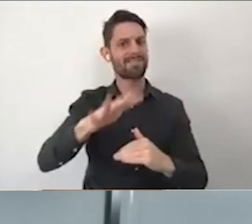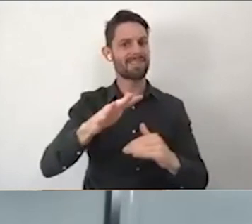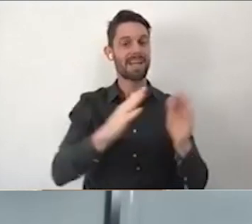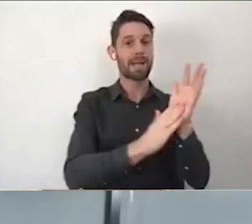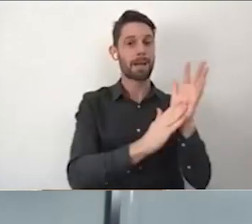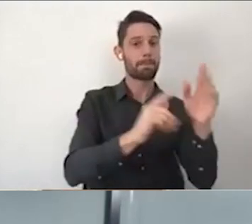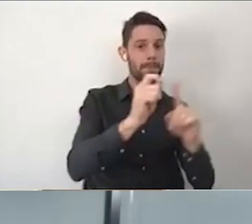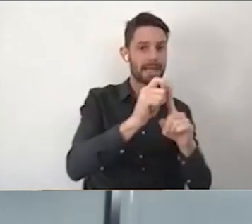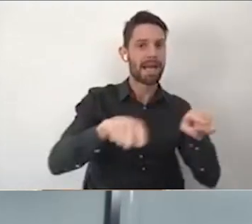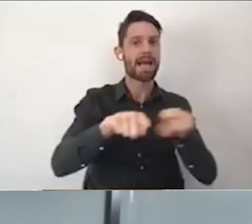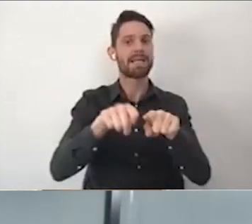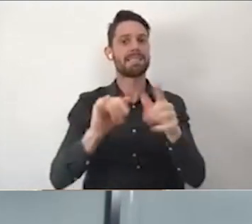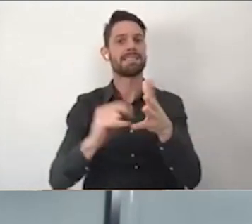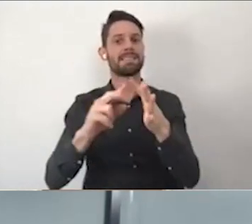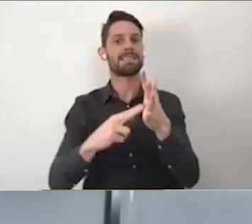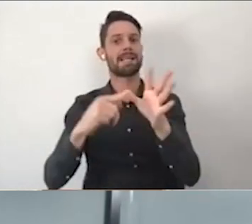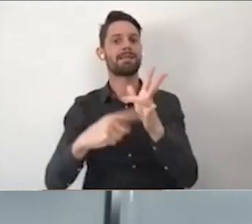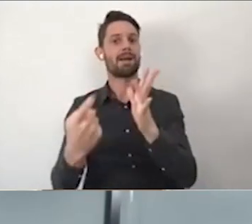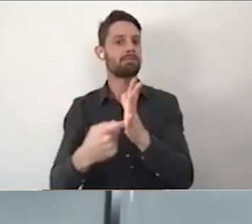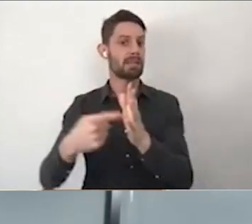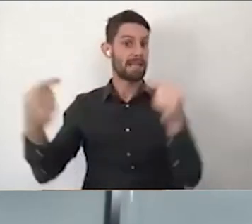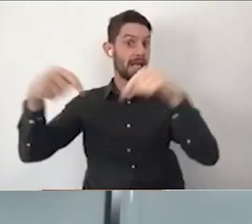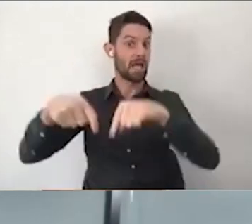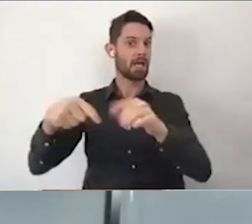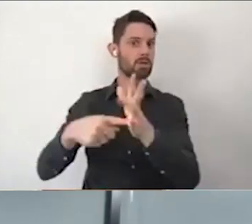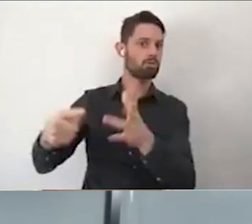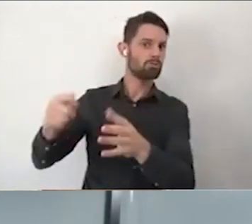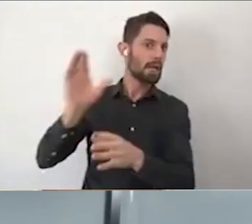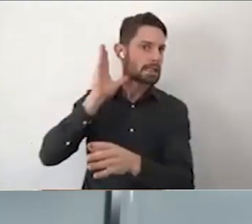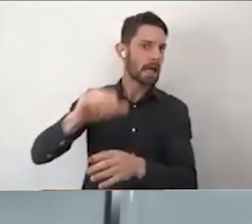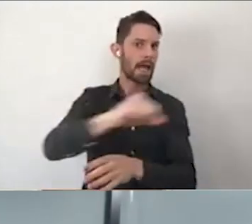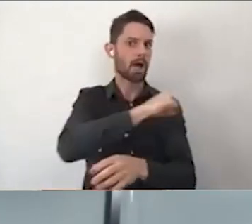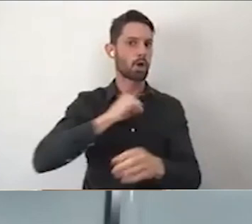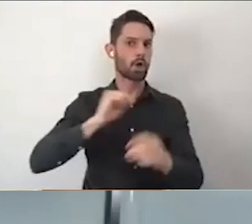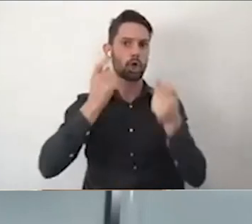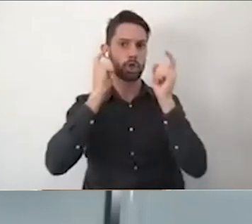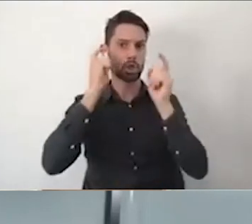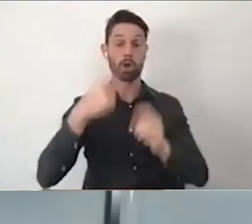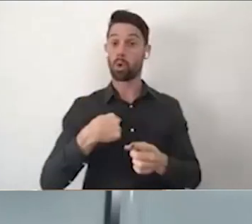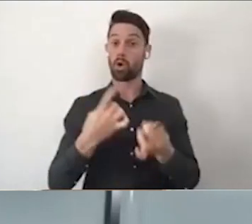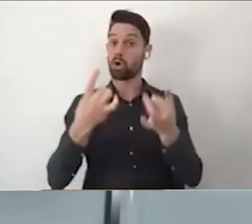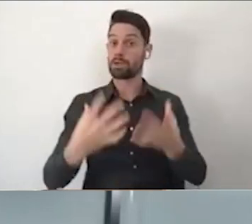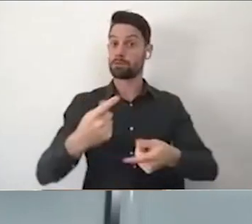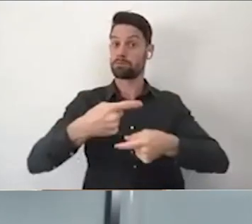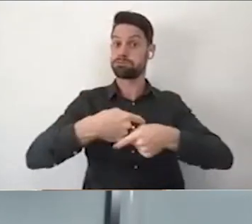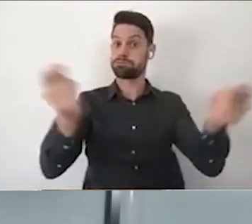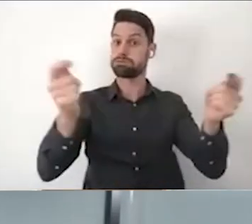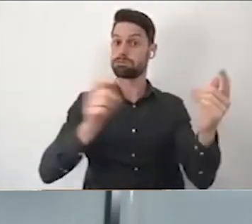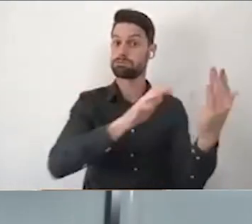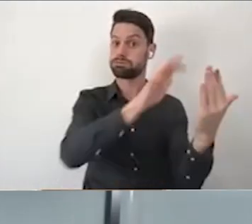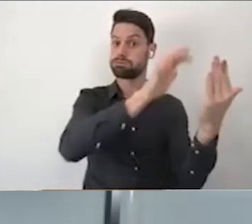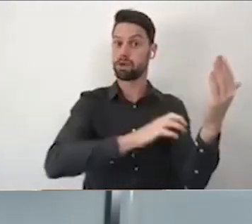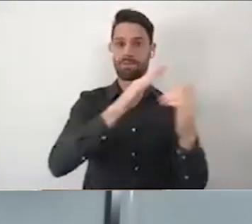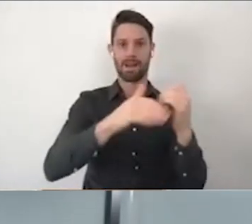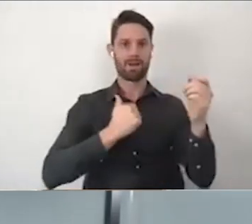these concerns. We have produced a joint statement of concern about the proposed implementation of independent